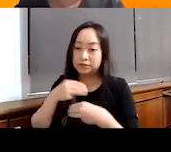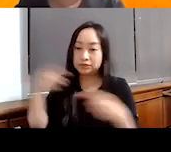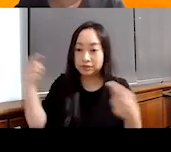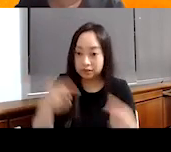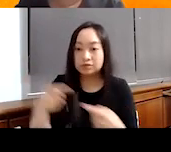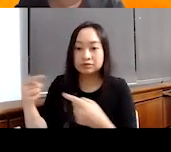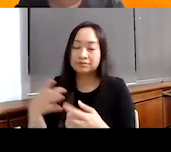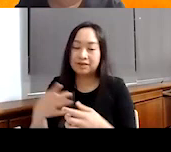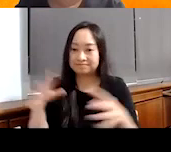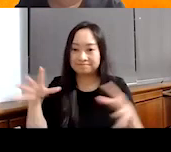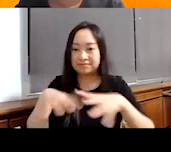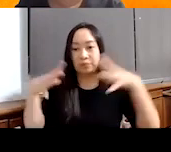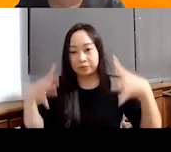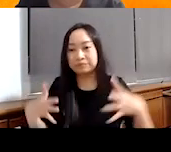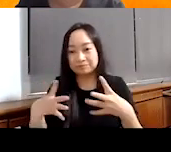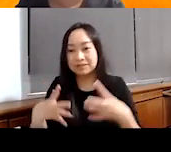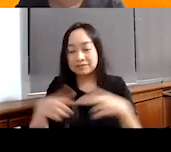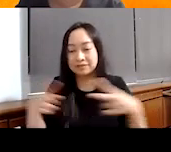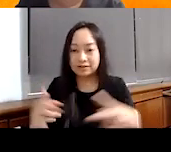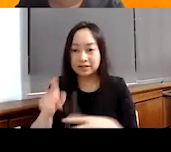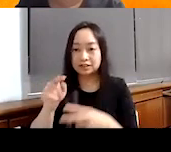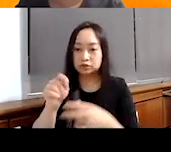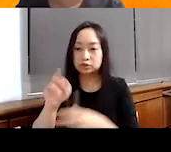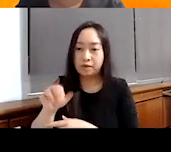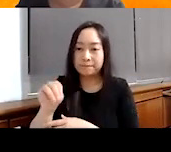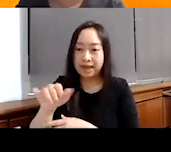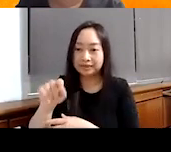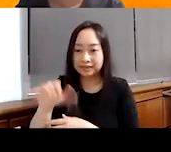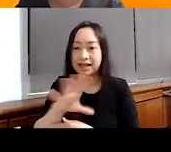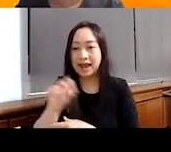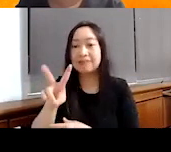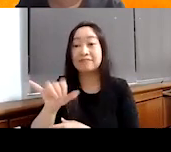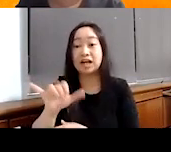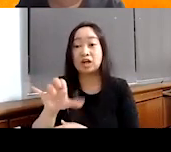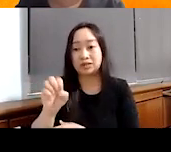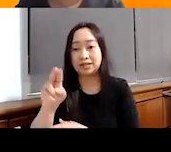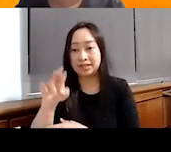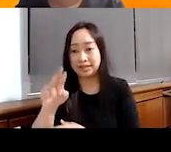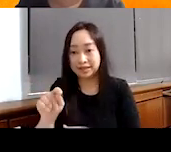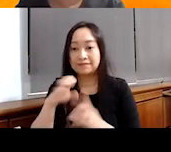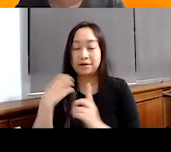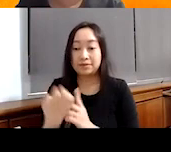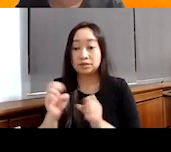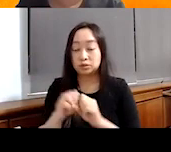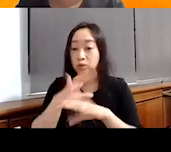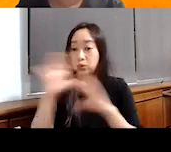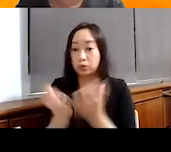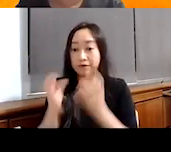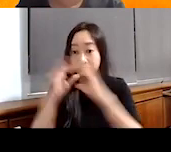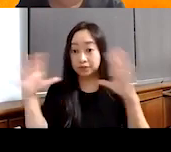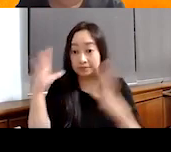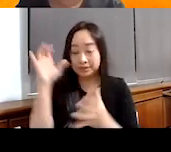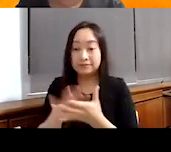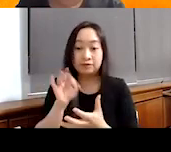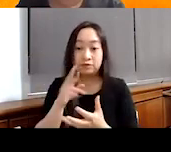it is a very, it is a very traumatic and violent environment. So, you know, World Vision believes that if you're really going